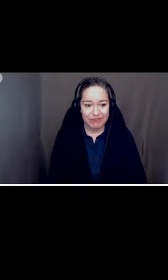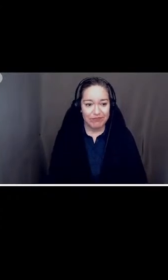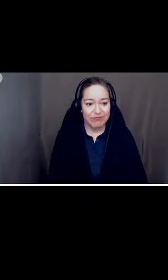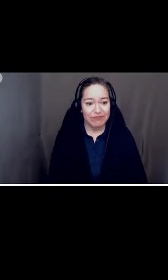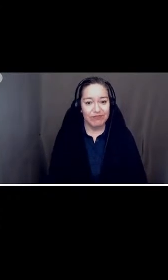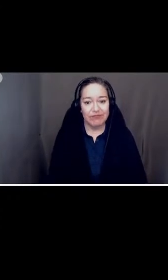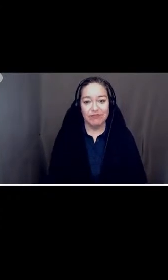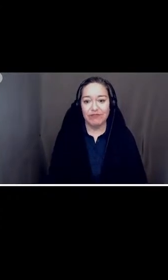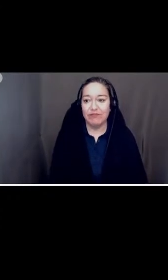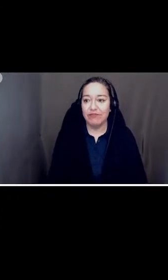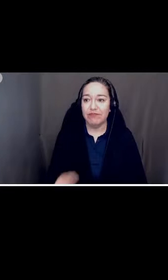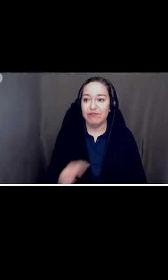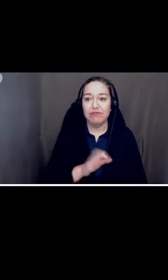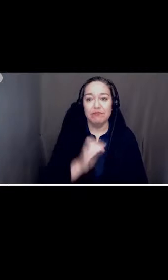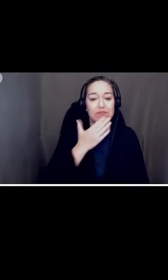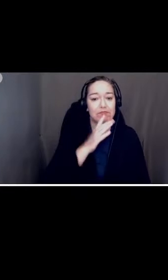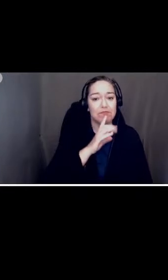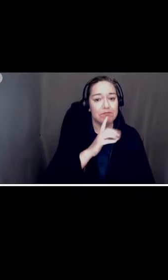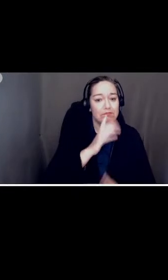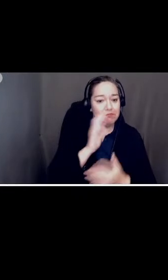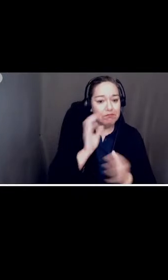you? Will everybody please stand?